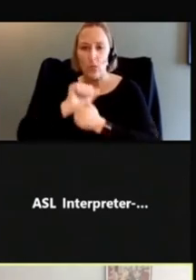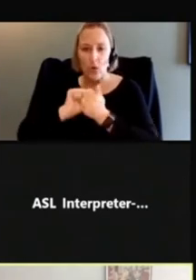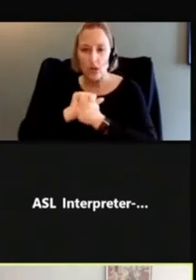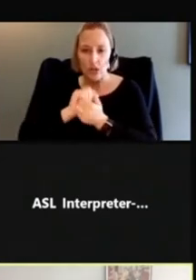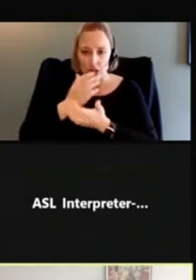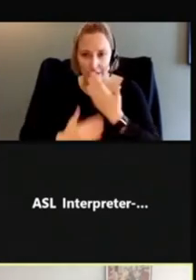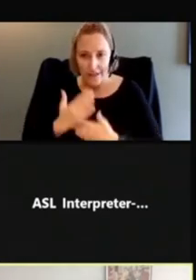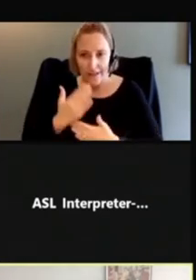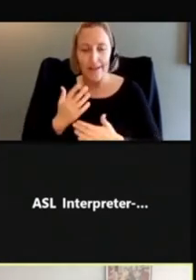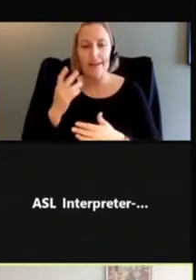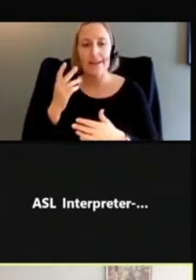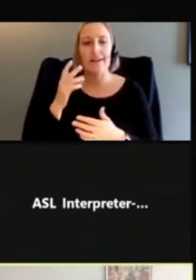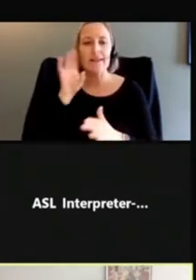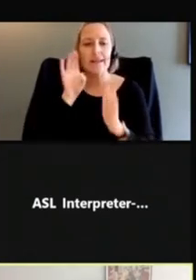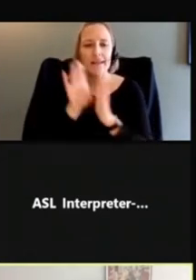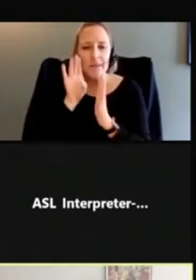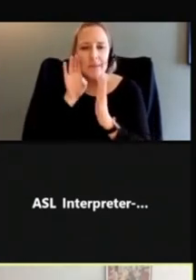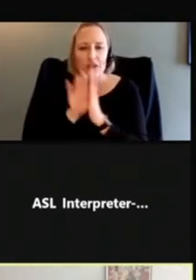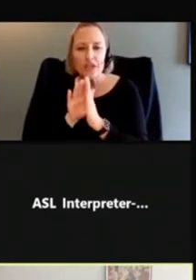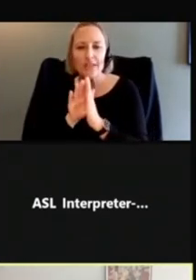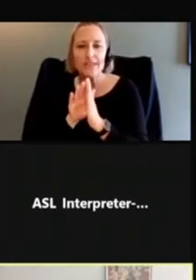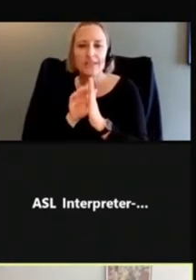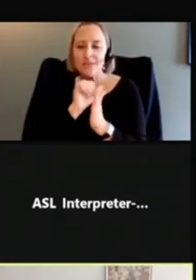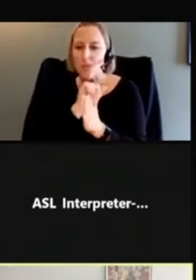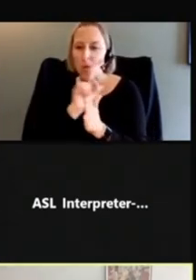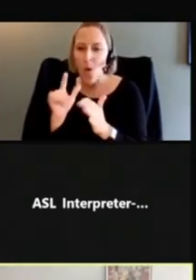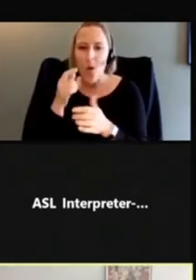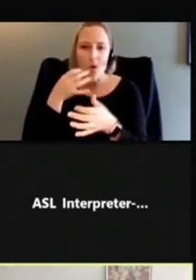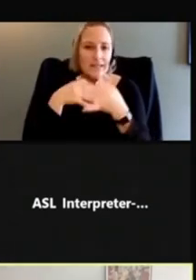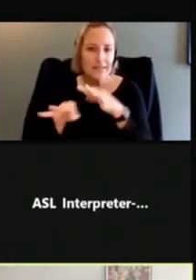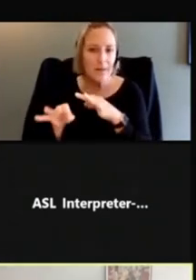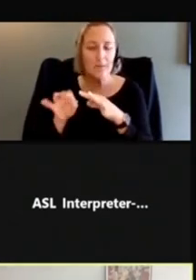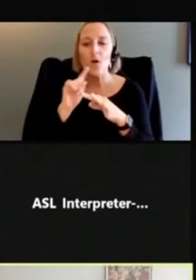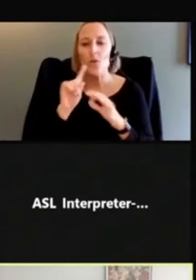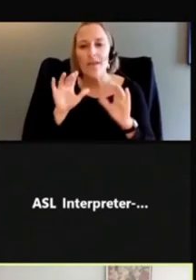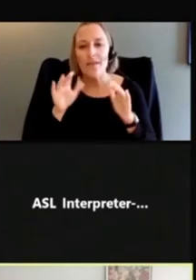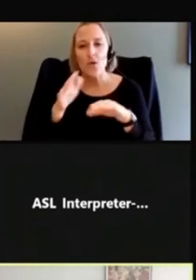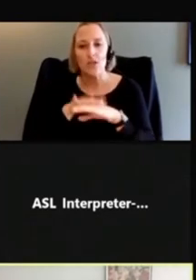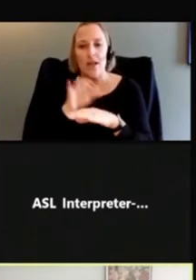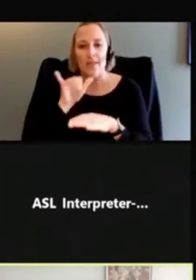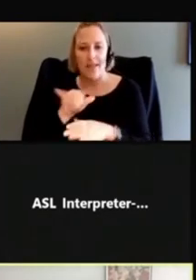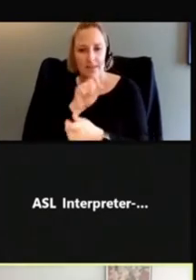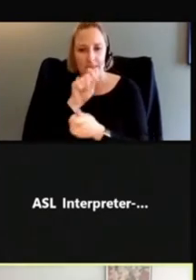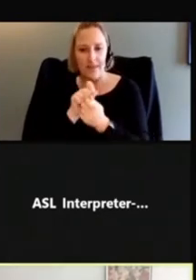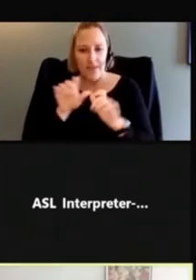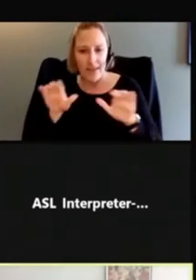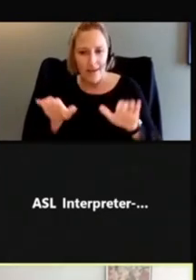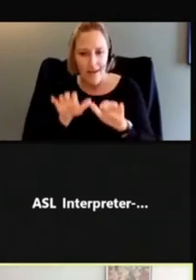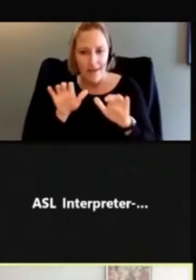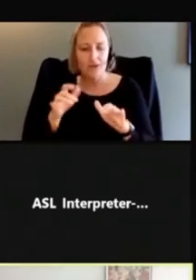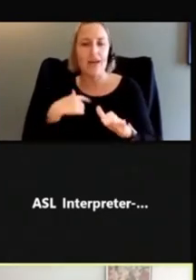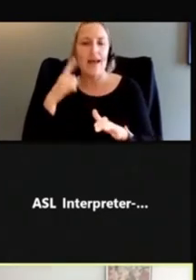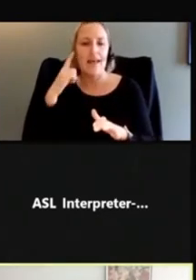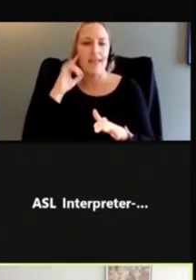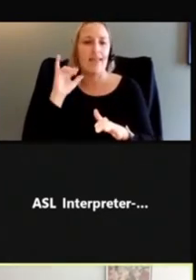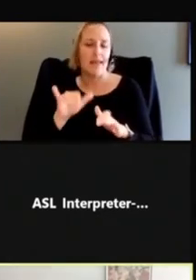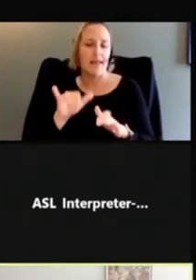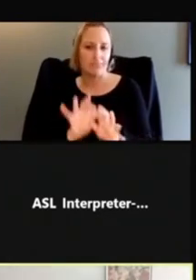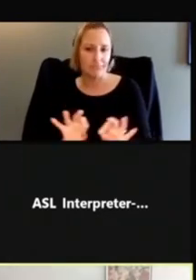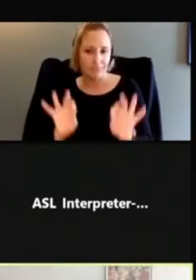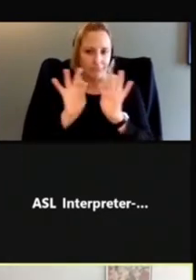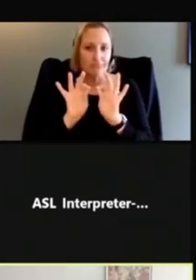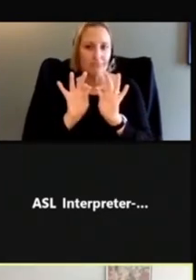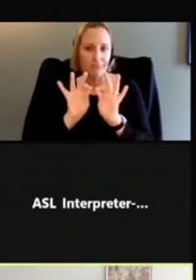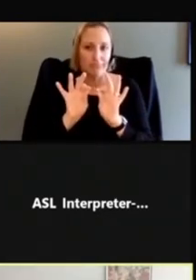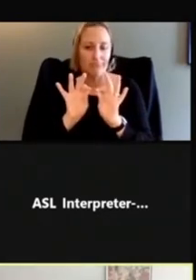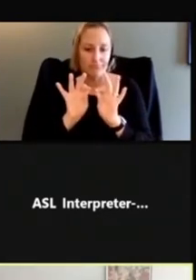They've kept the images simple. So really the focus is on the specific action that you're doing. I think that's especially important when